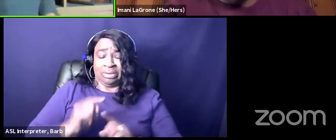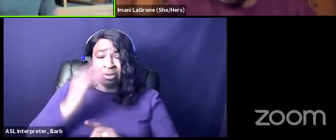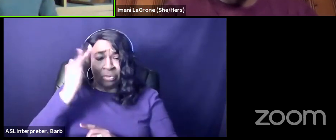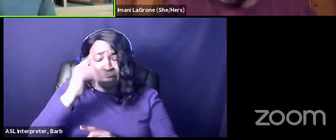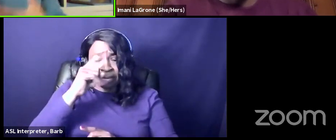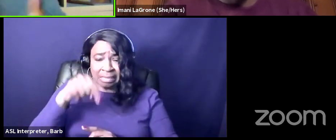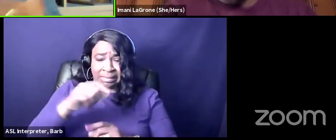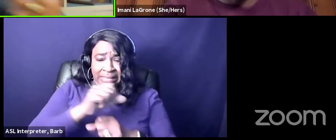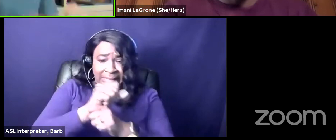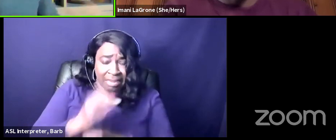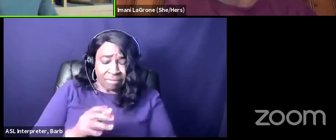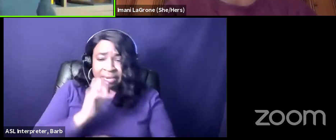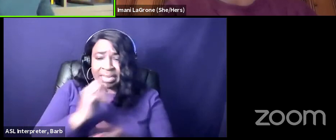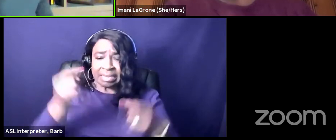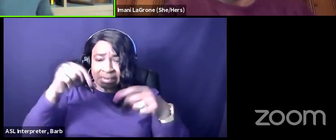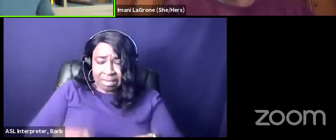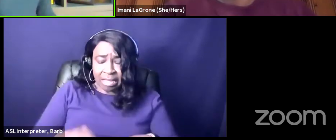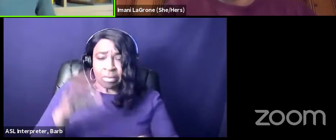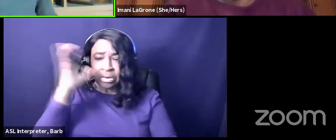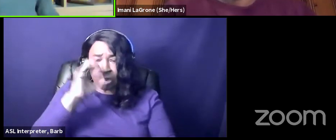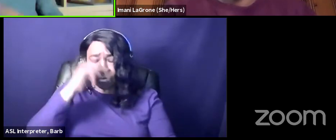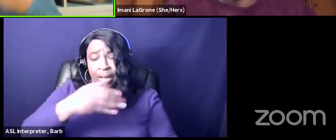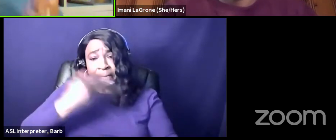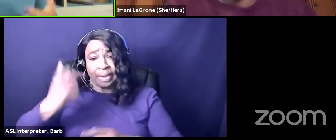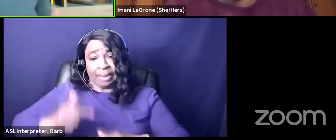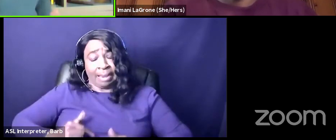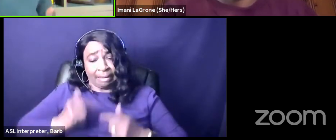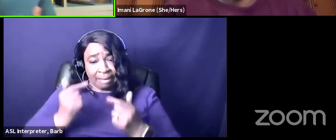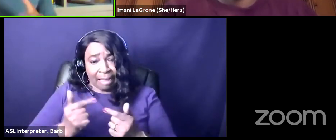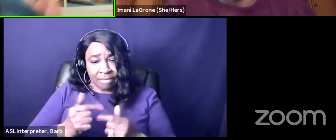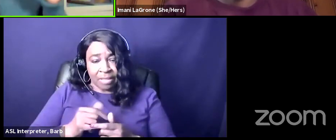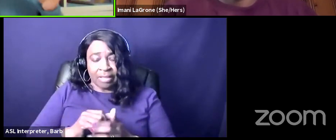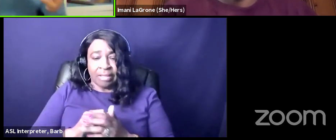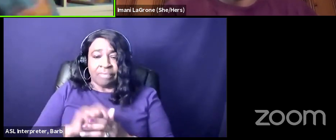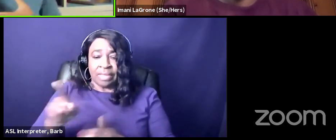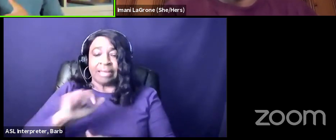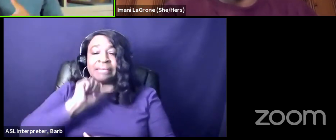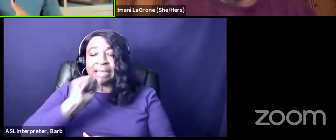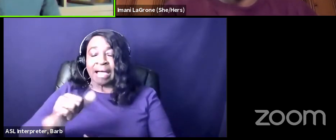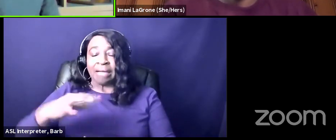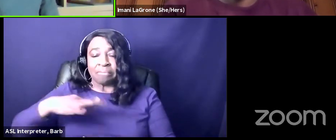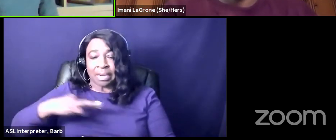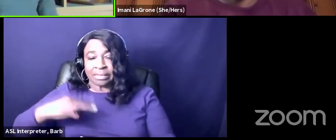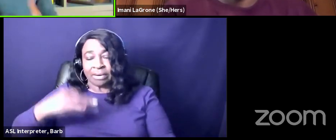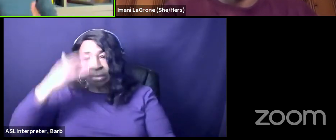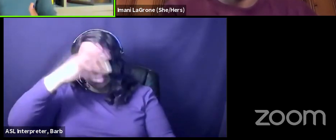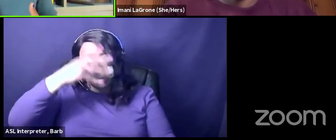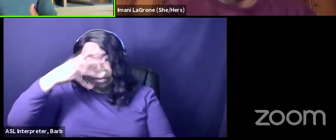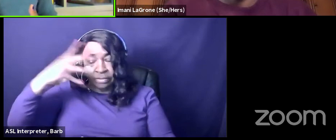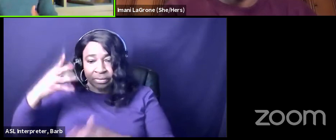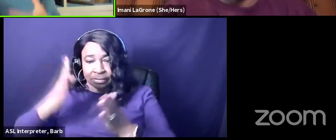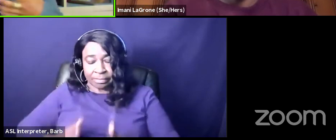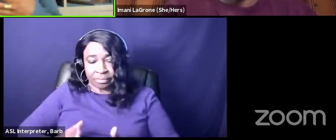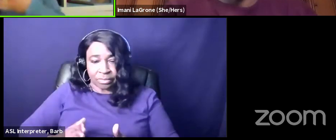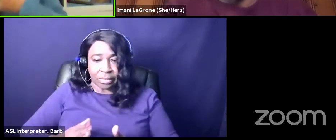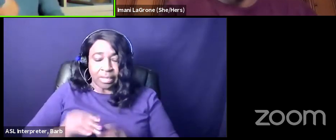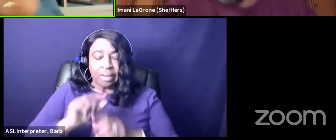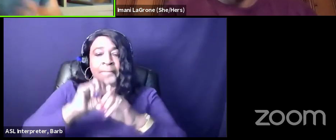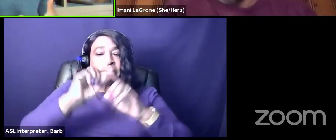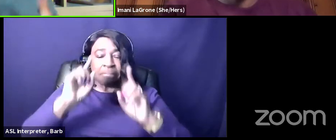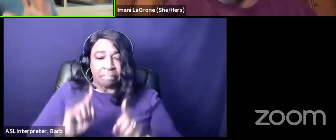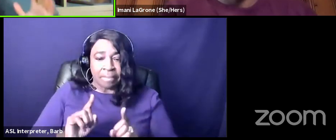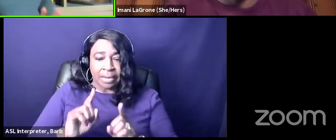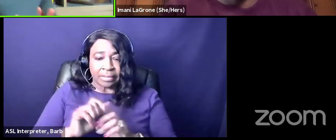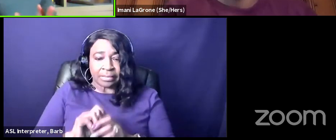did not come here seeking a better life right they are non-voluntary immigrants are put in certain books but they are uh